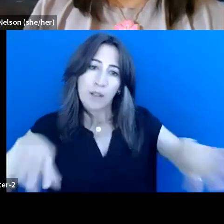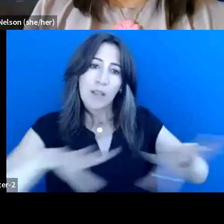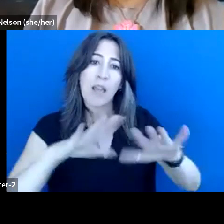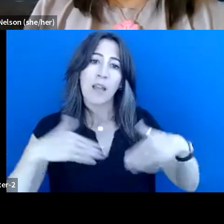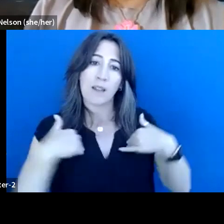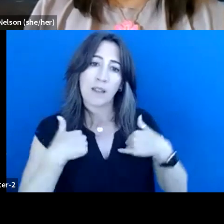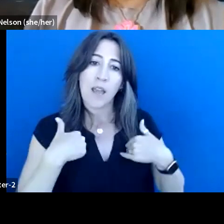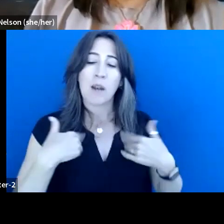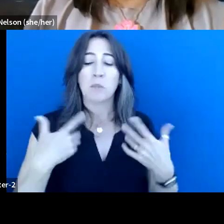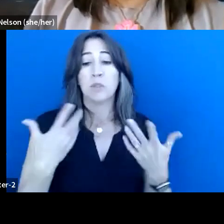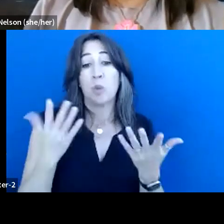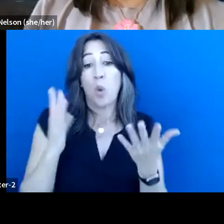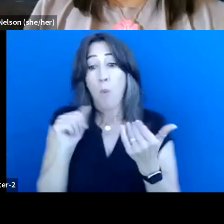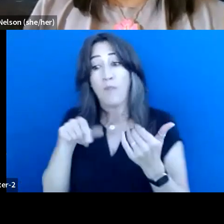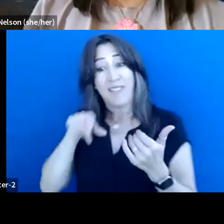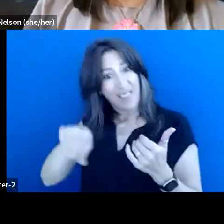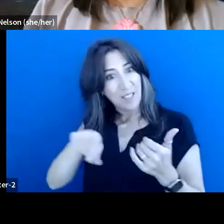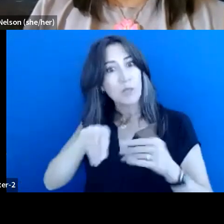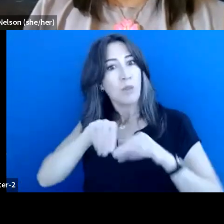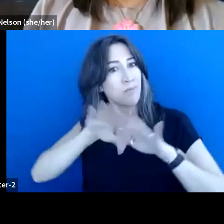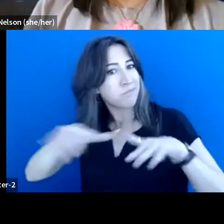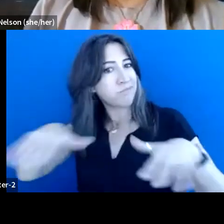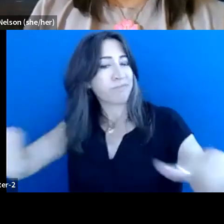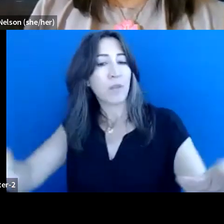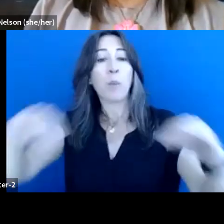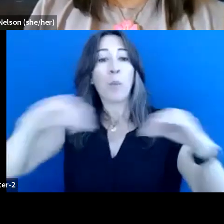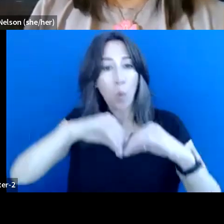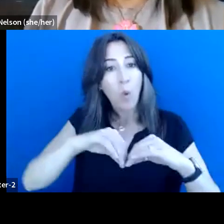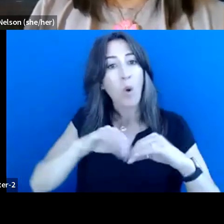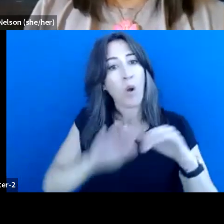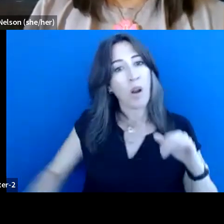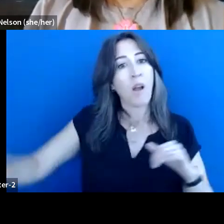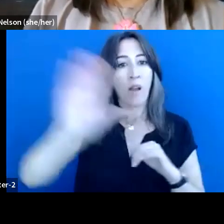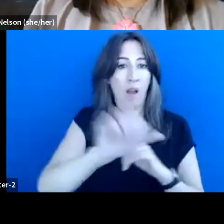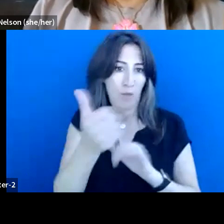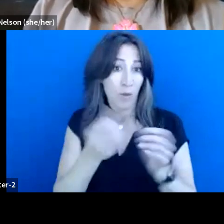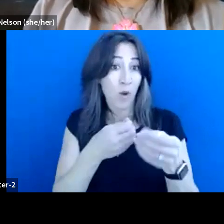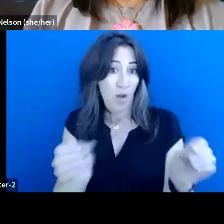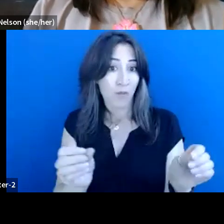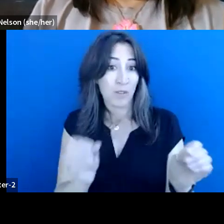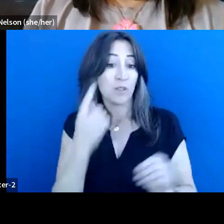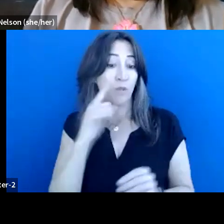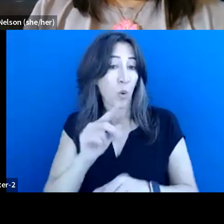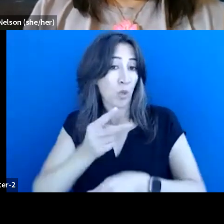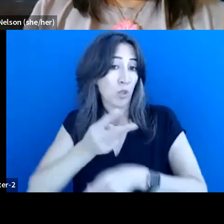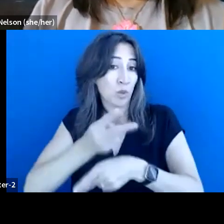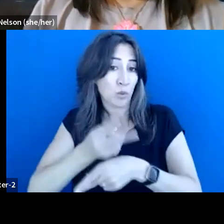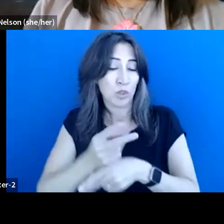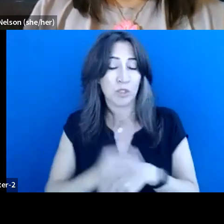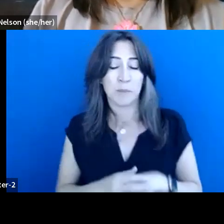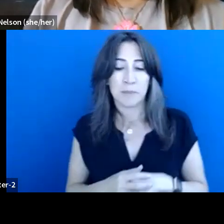it and hopefully spread it to all the rest of our other stewardship offices. Uh, but the fish reconciliation,